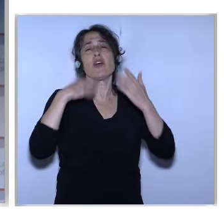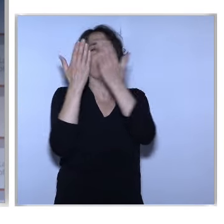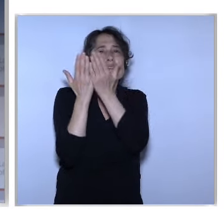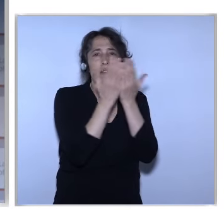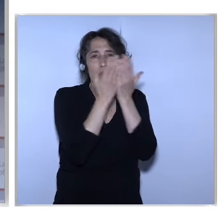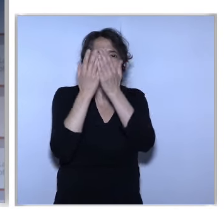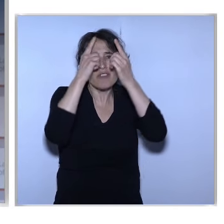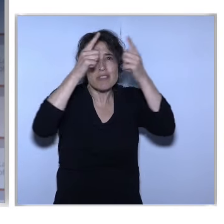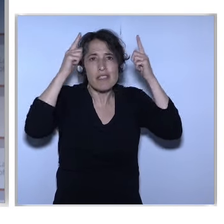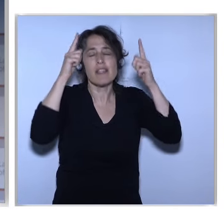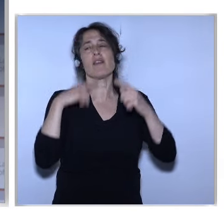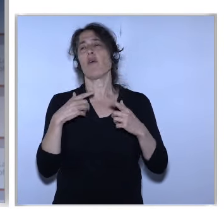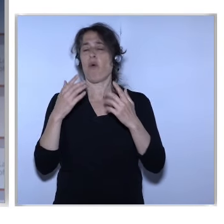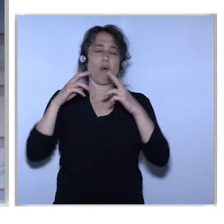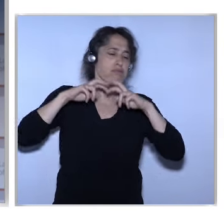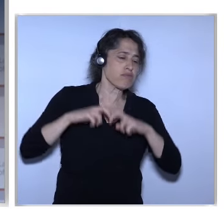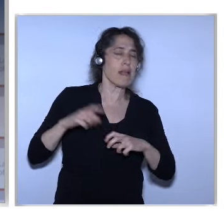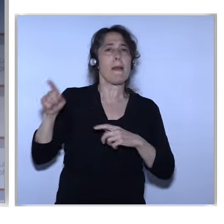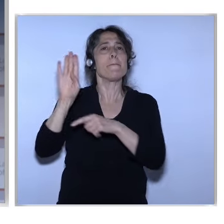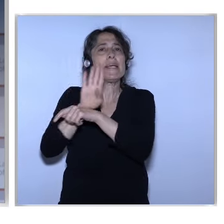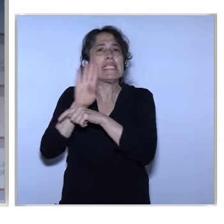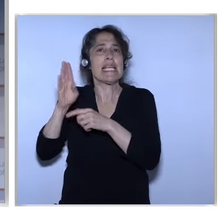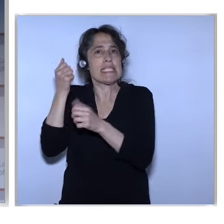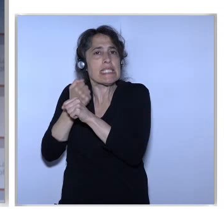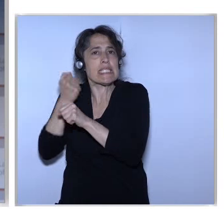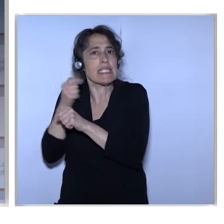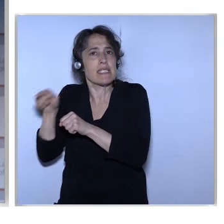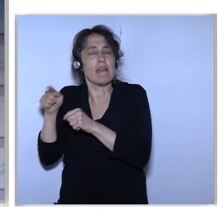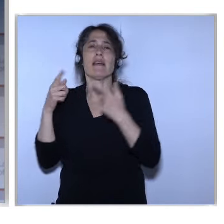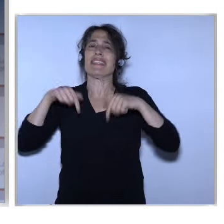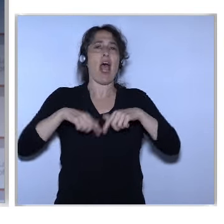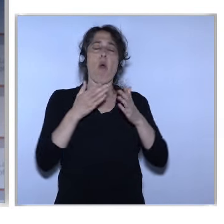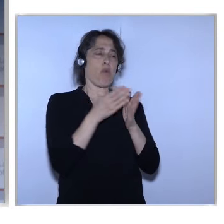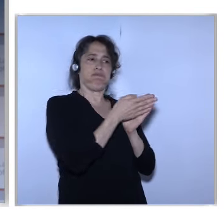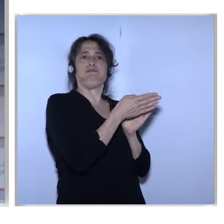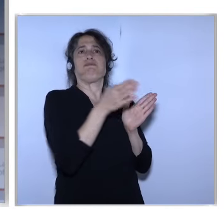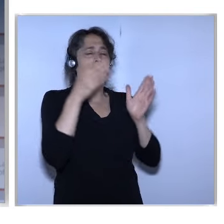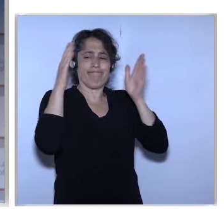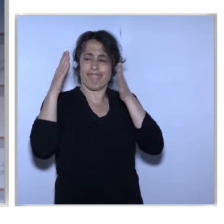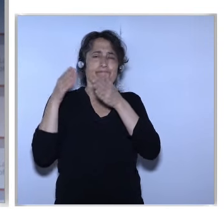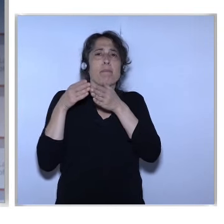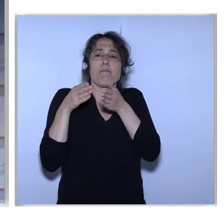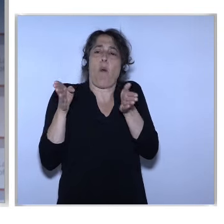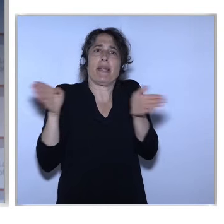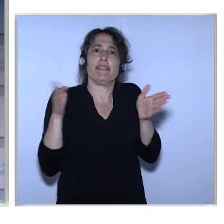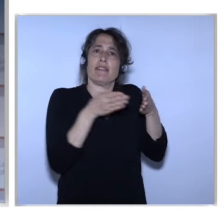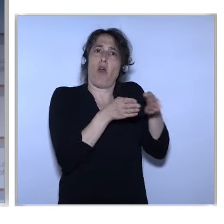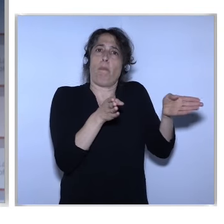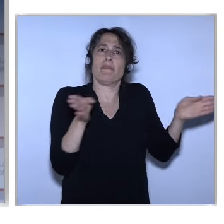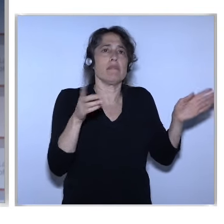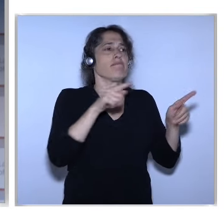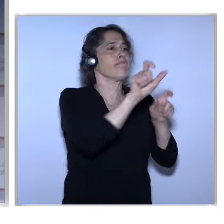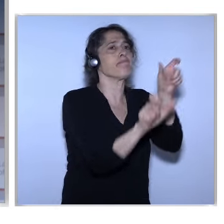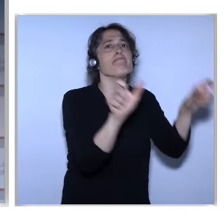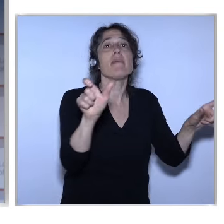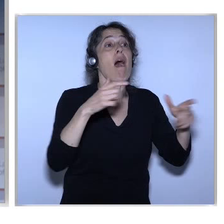Collaboration To take More of the Citizens On board On that As end Users But as Well People Who Create Who Have A